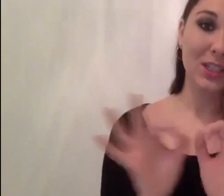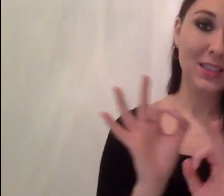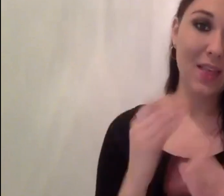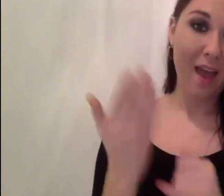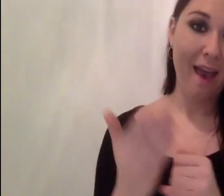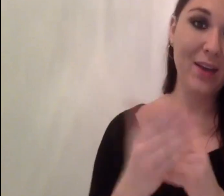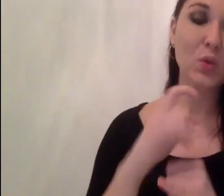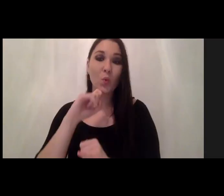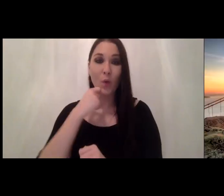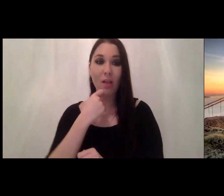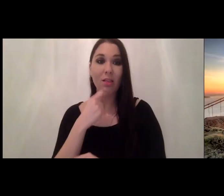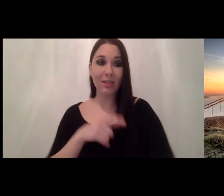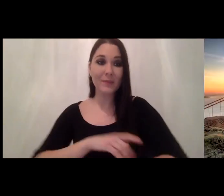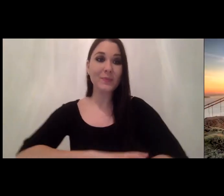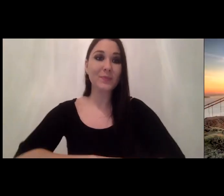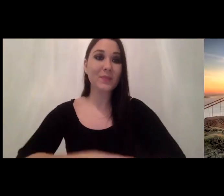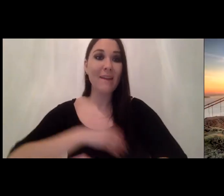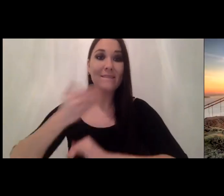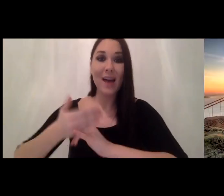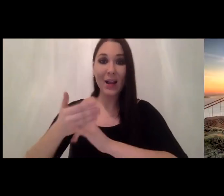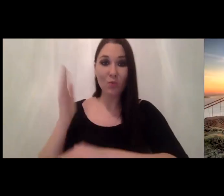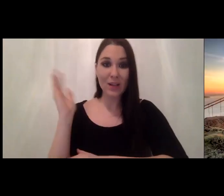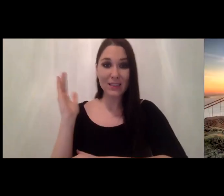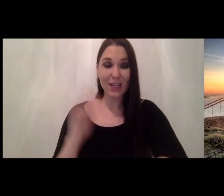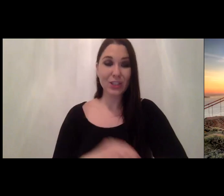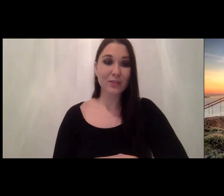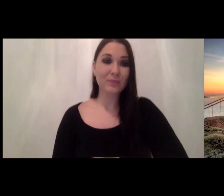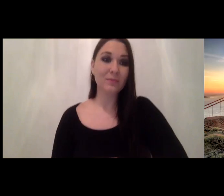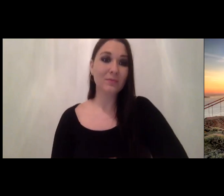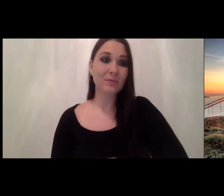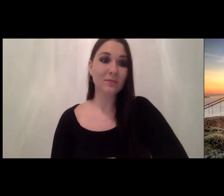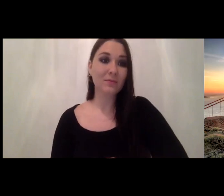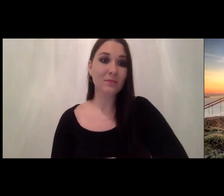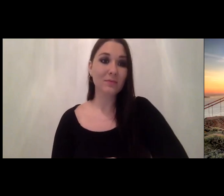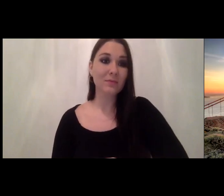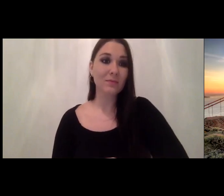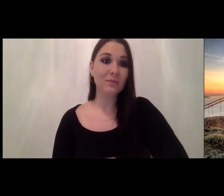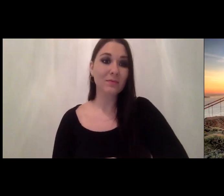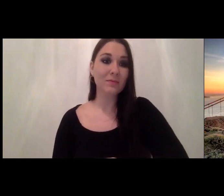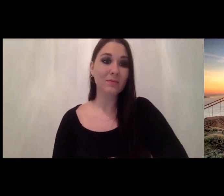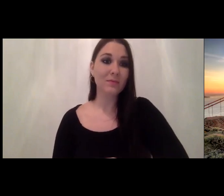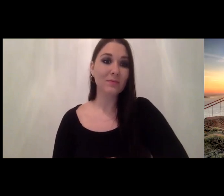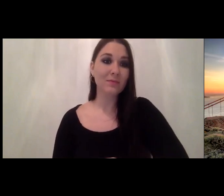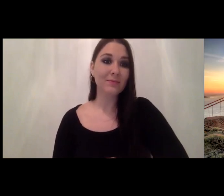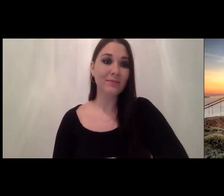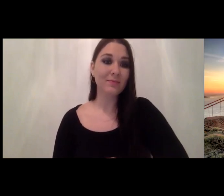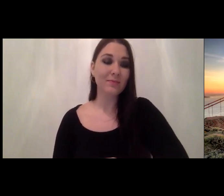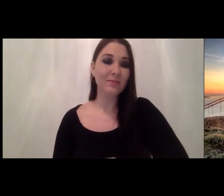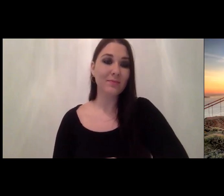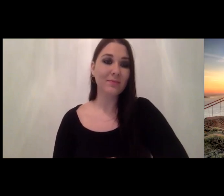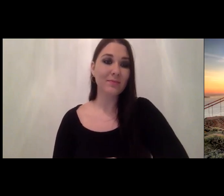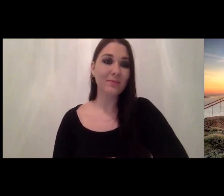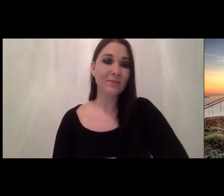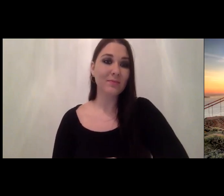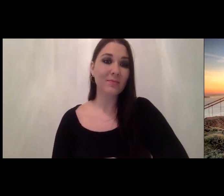will get to them after a final presentation um yeah are you here oh perfect the idea so